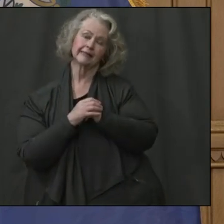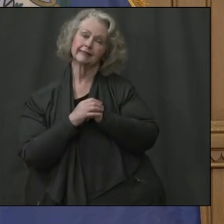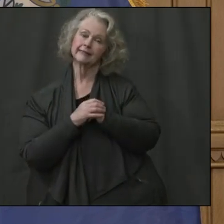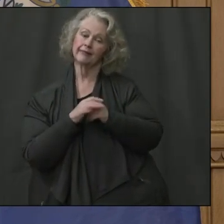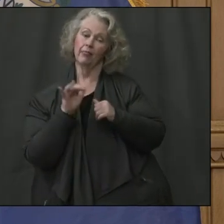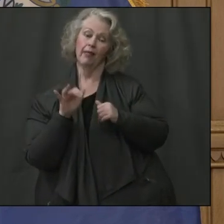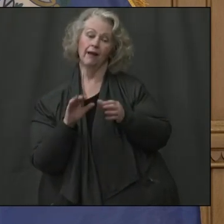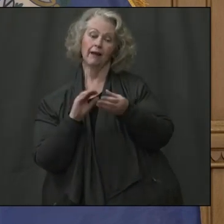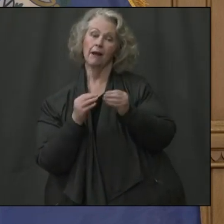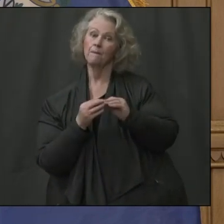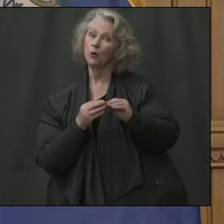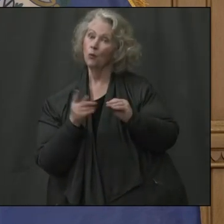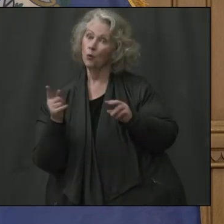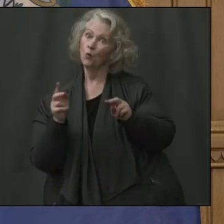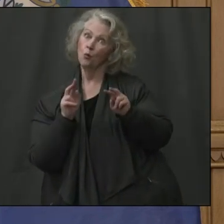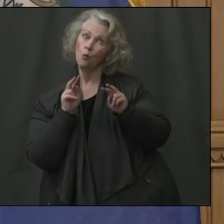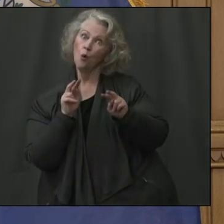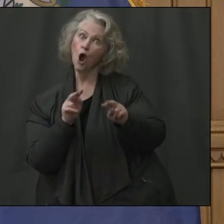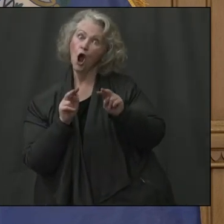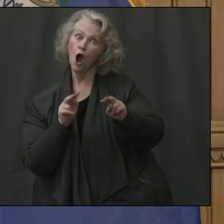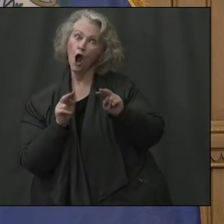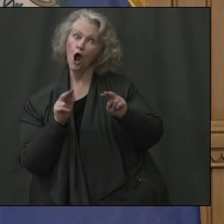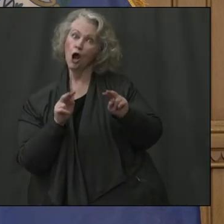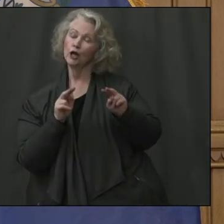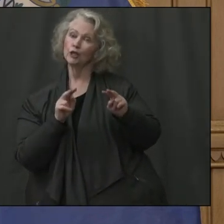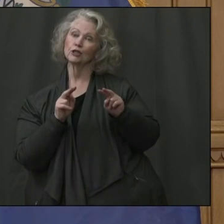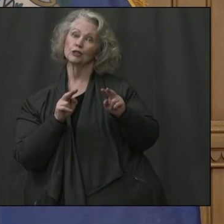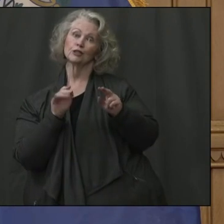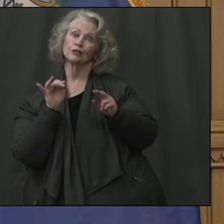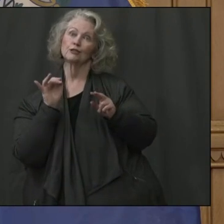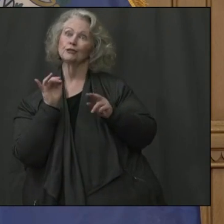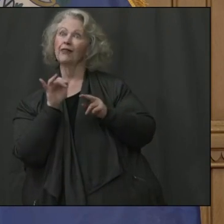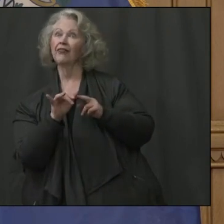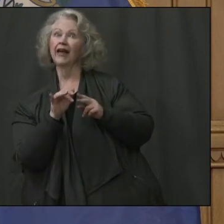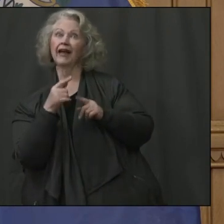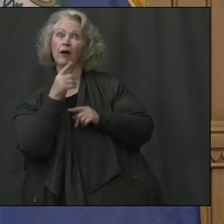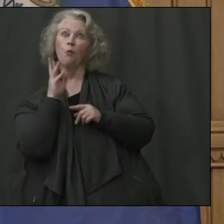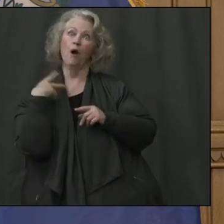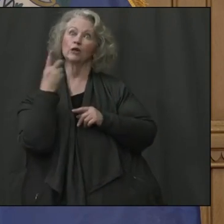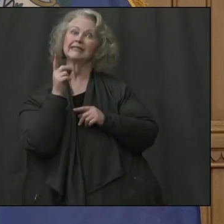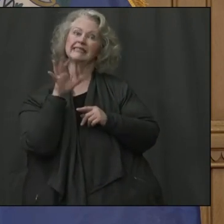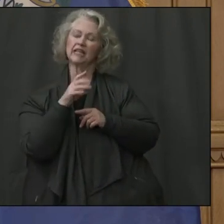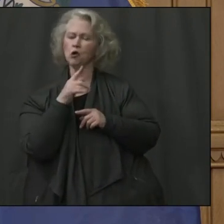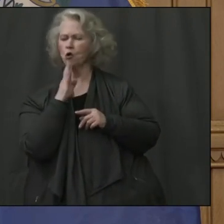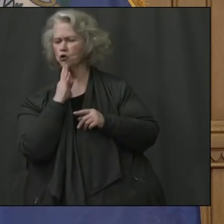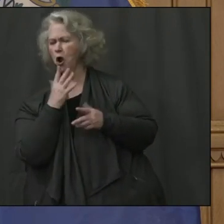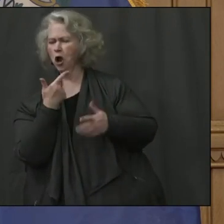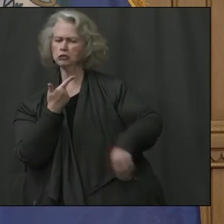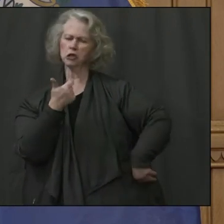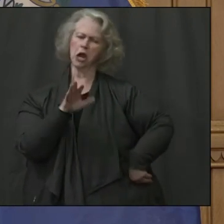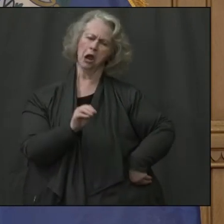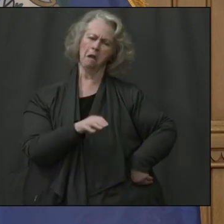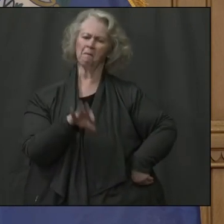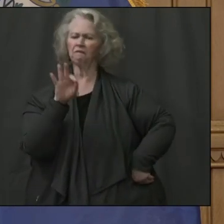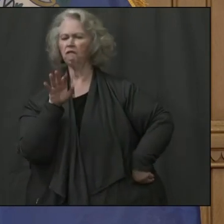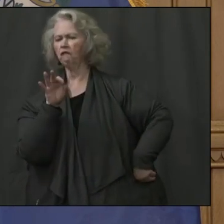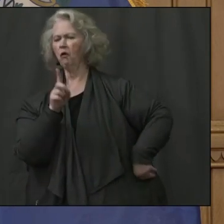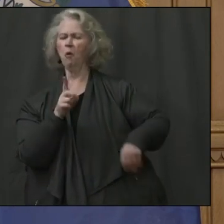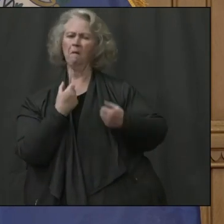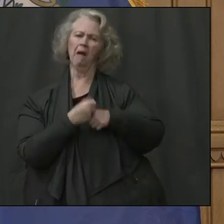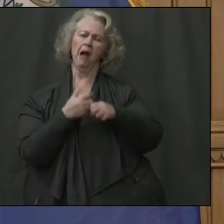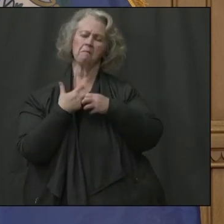numbers you see when you watch those, you know, press conferences in Washington, D.C. They say GM and Ford, they're going to be making